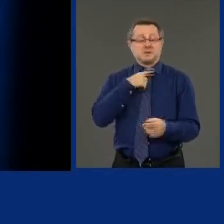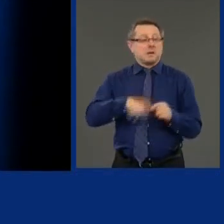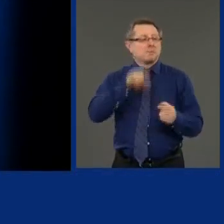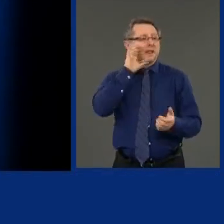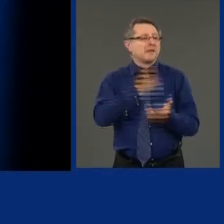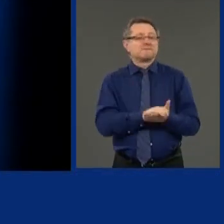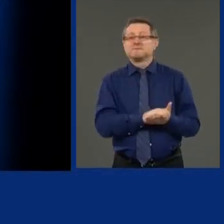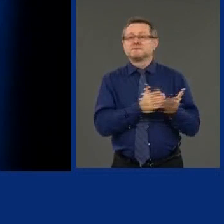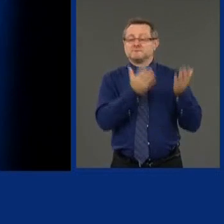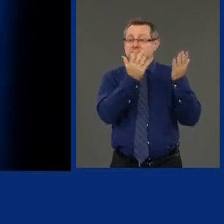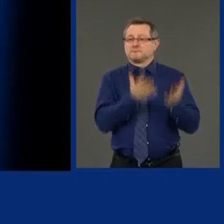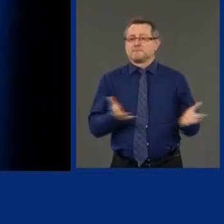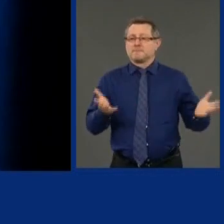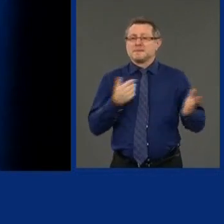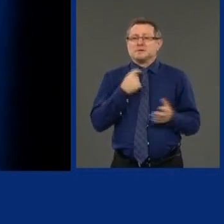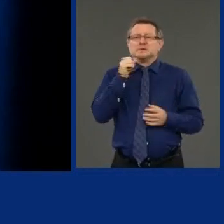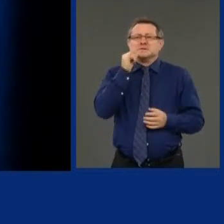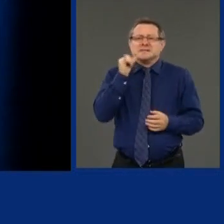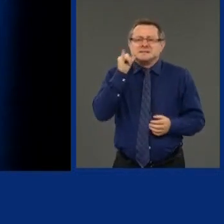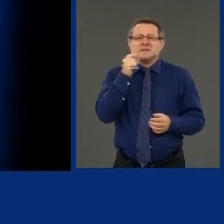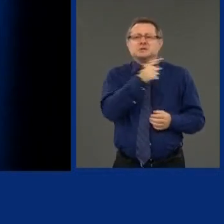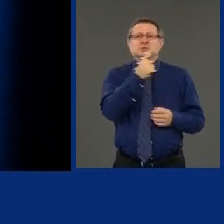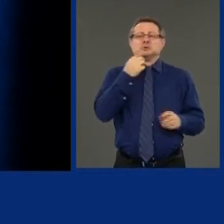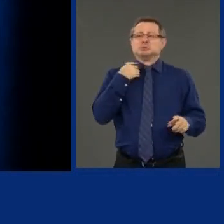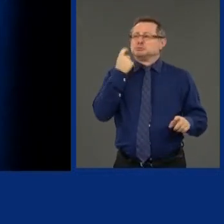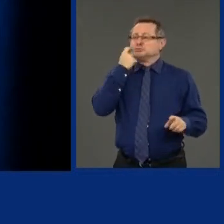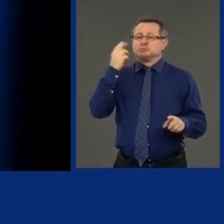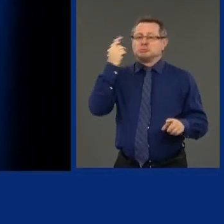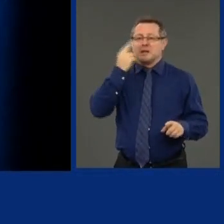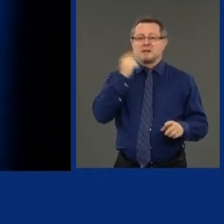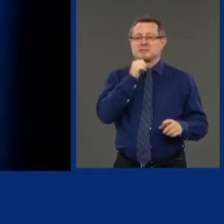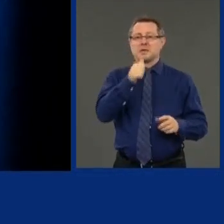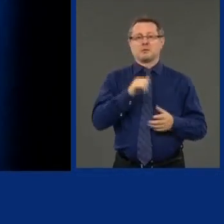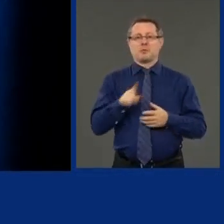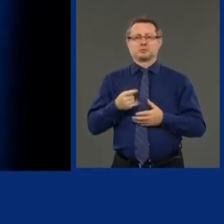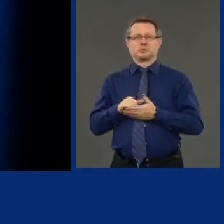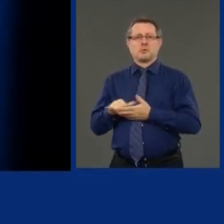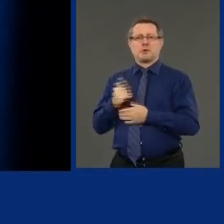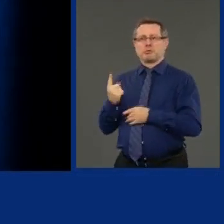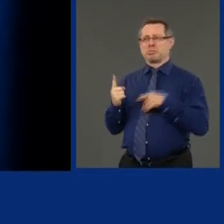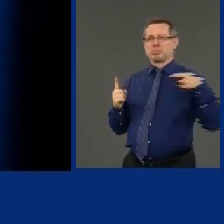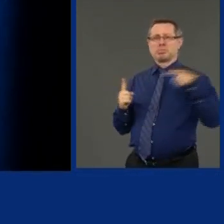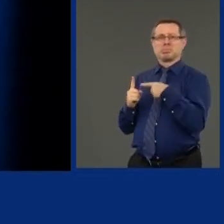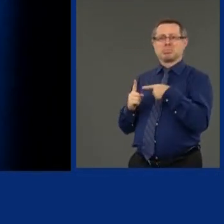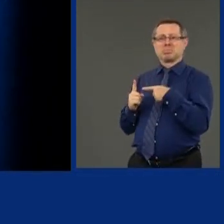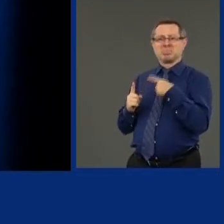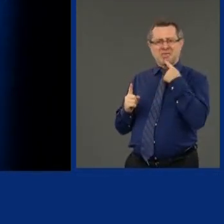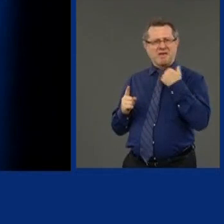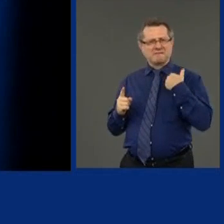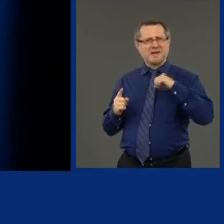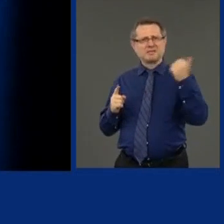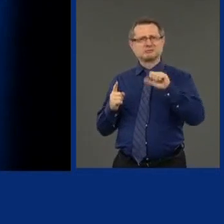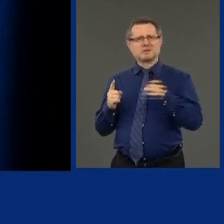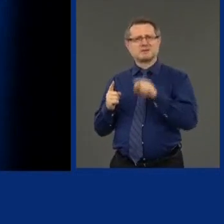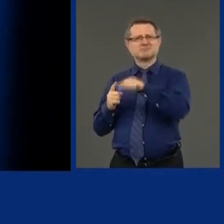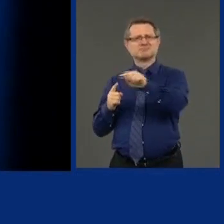just realized yesterday that New York isn't the only state that had green light laws.